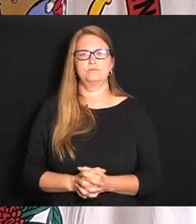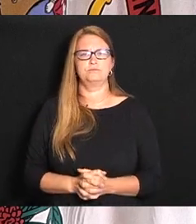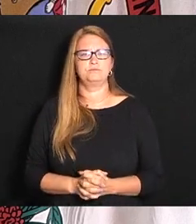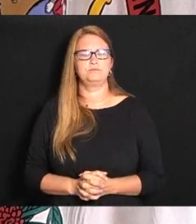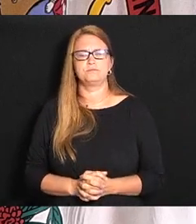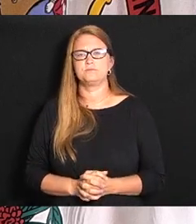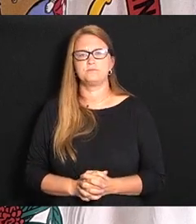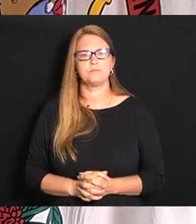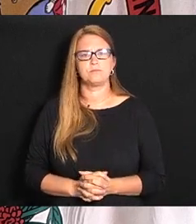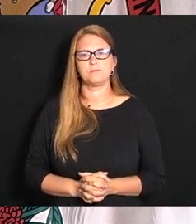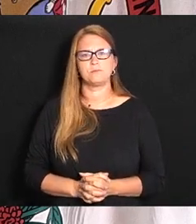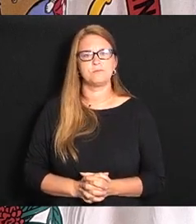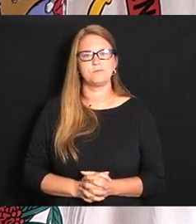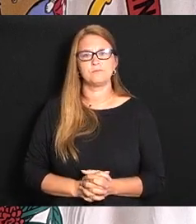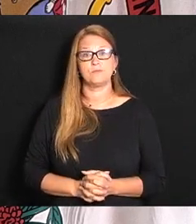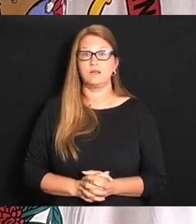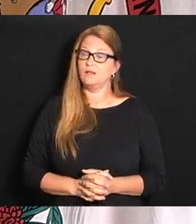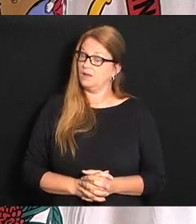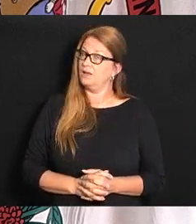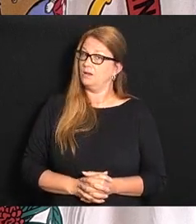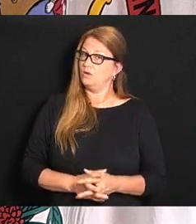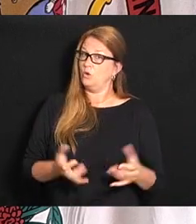the end of the day you got